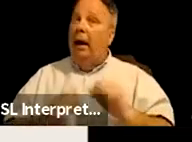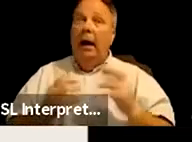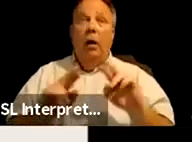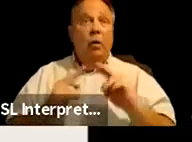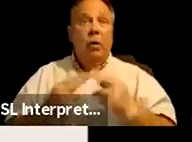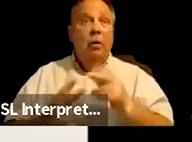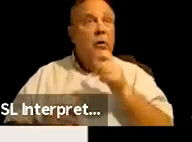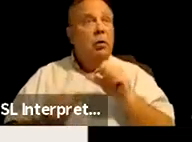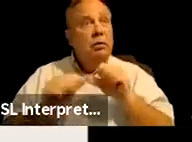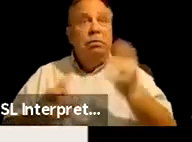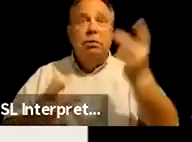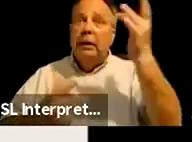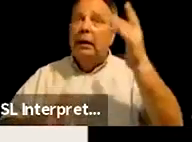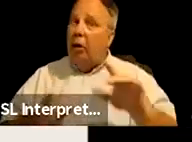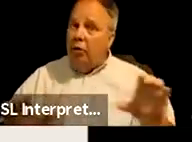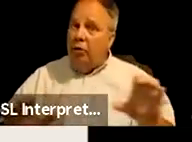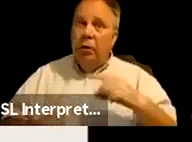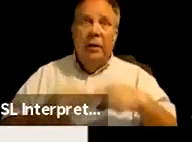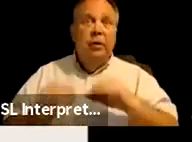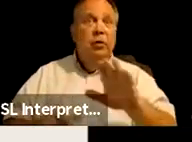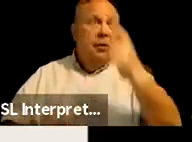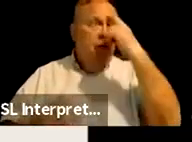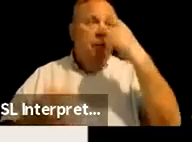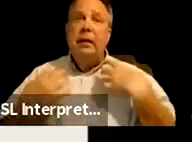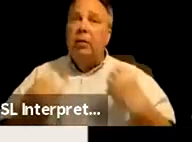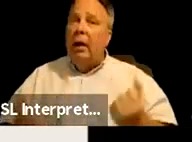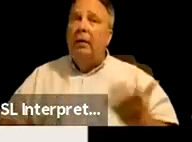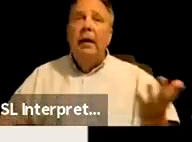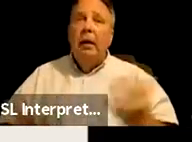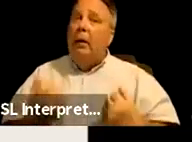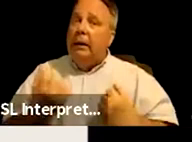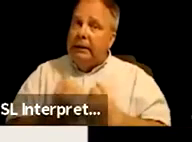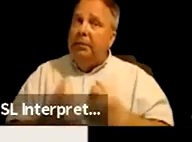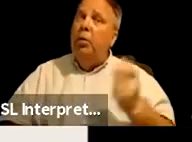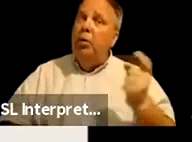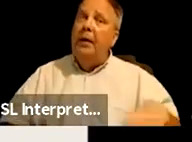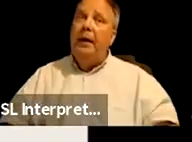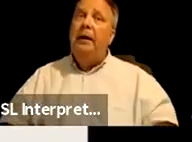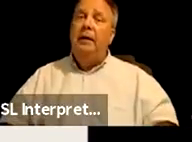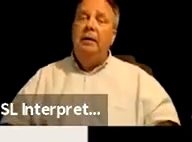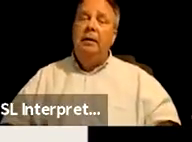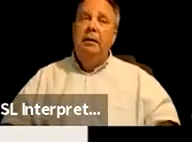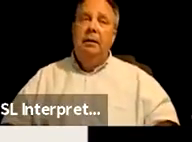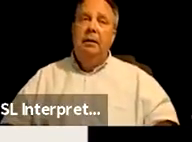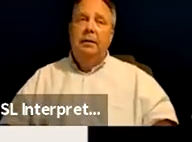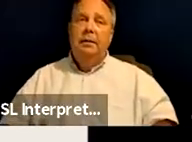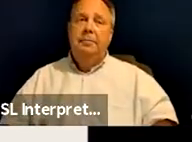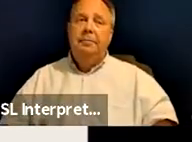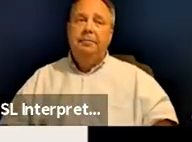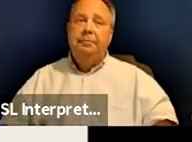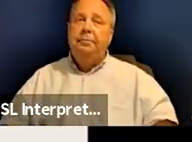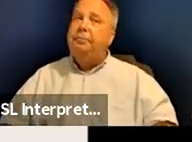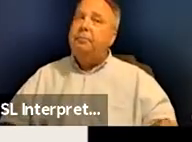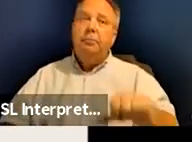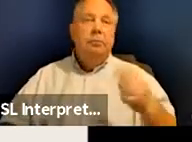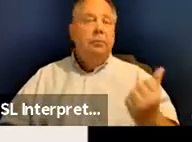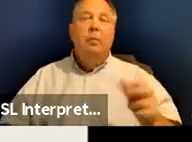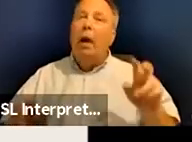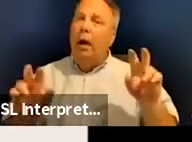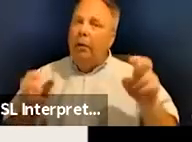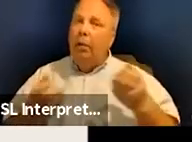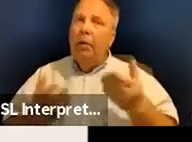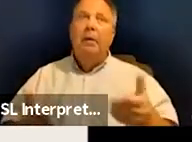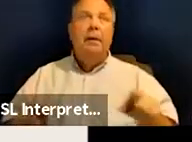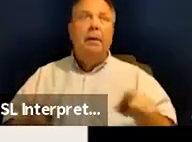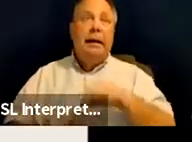who are chronically ill are doing in terms of their mental health and what supports that they need. Um, other issues are things